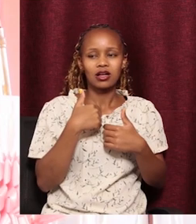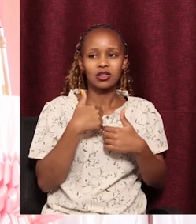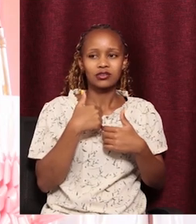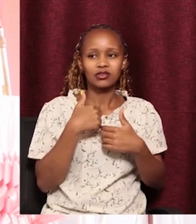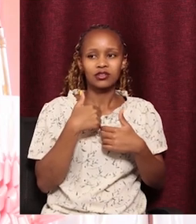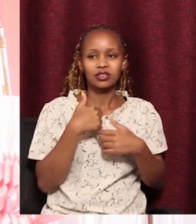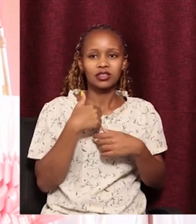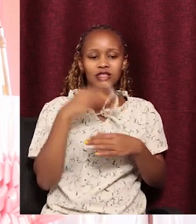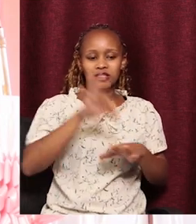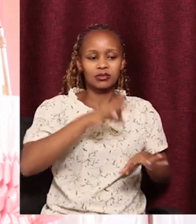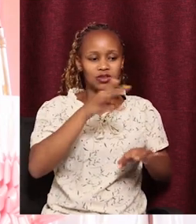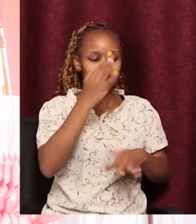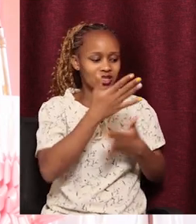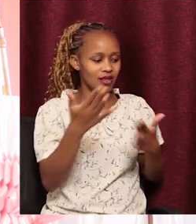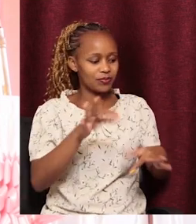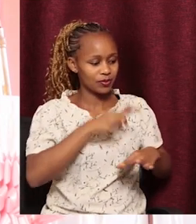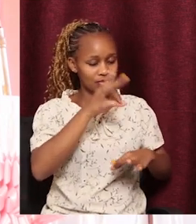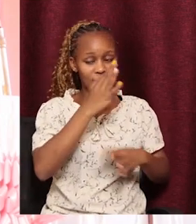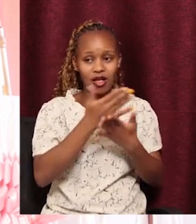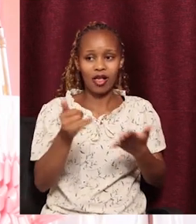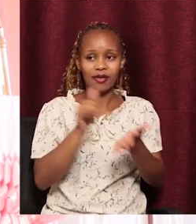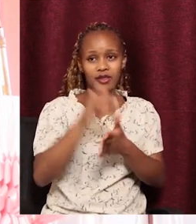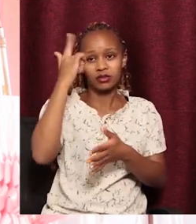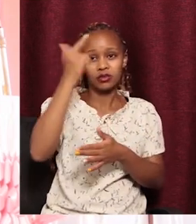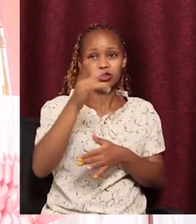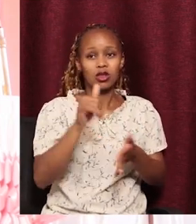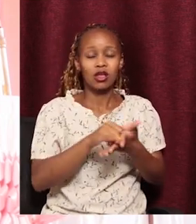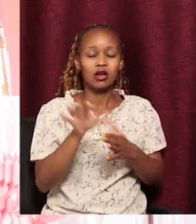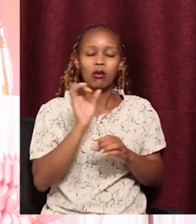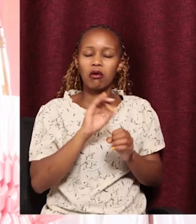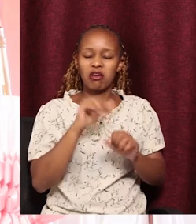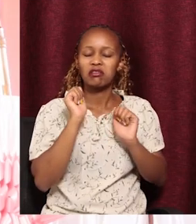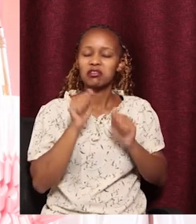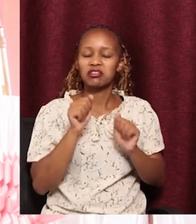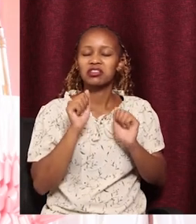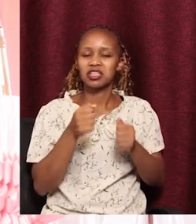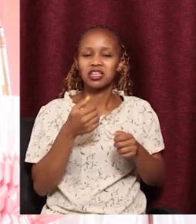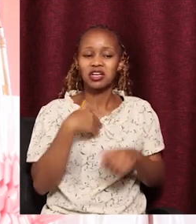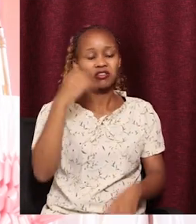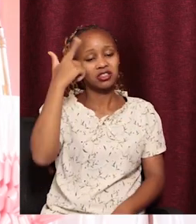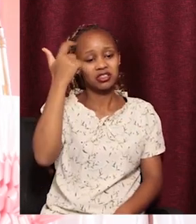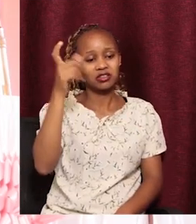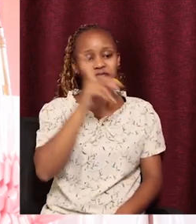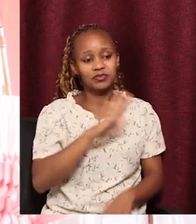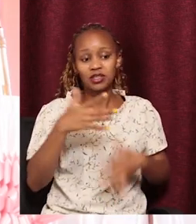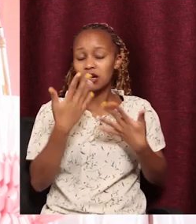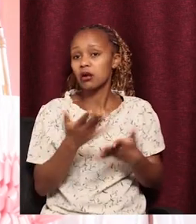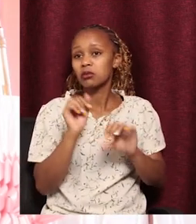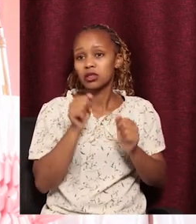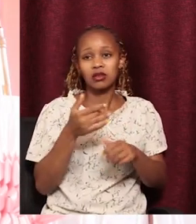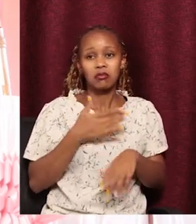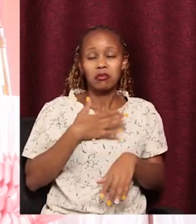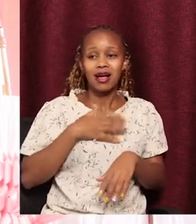special trigger. The special trigger reminds you that, oh yes, I had a dream. How comes